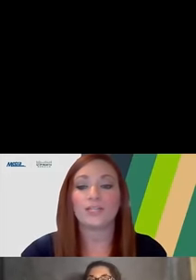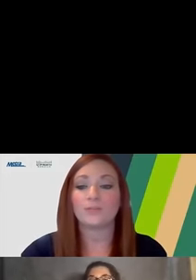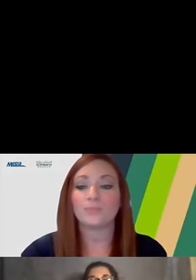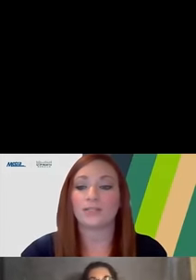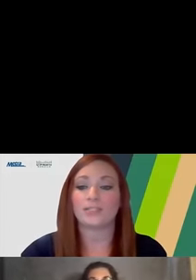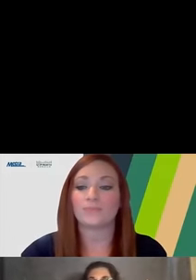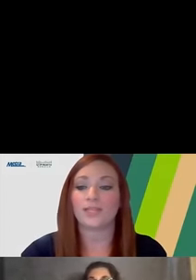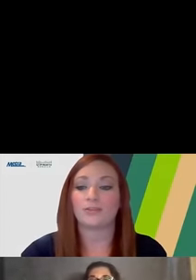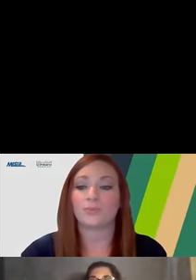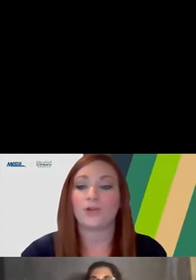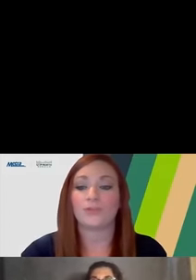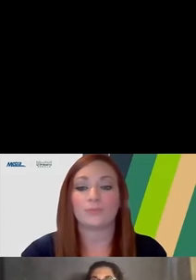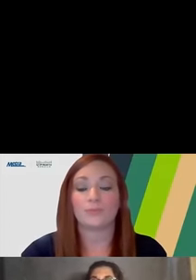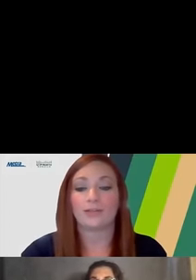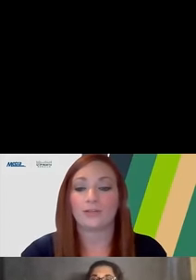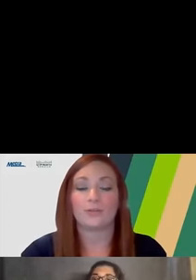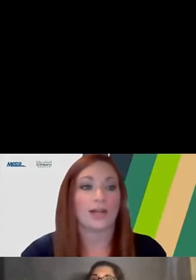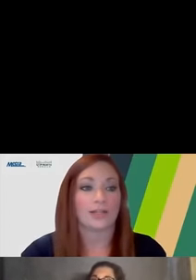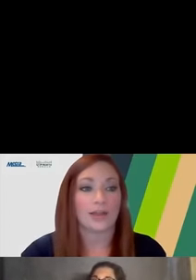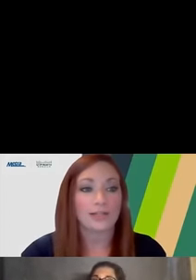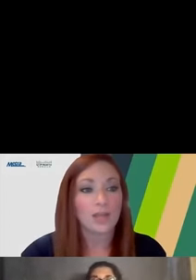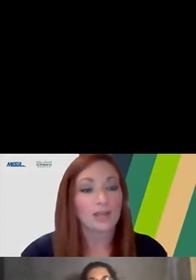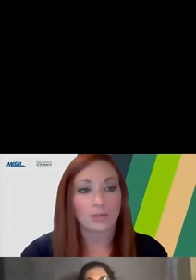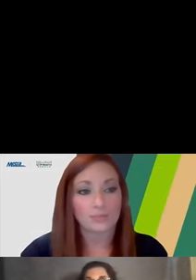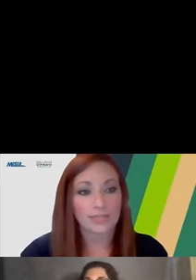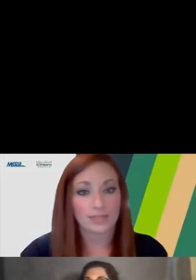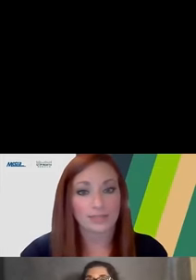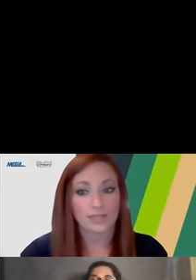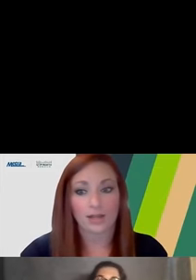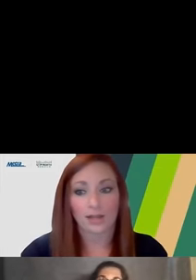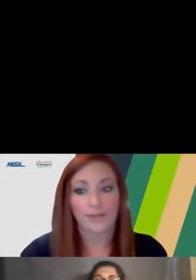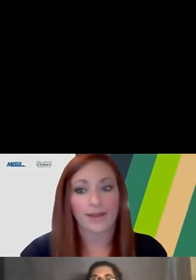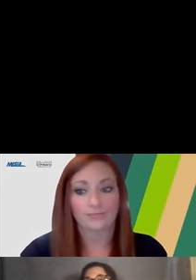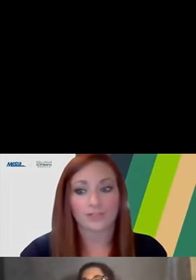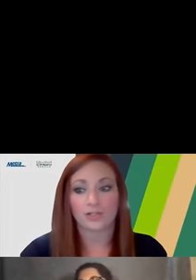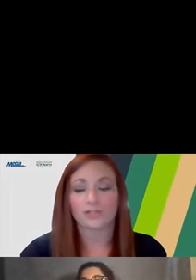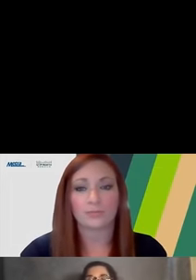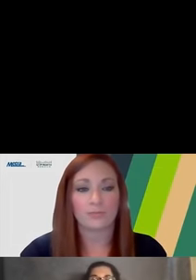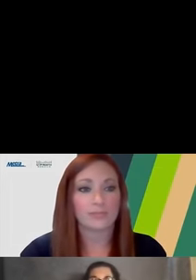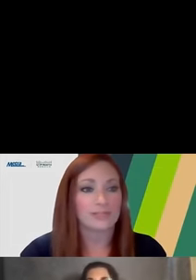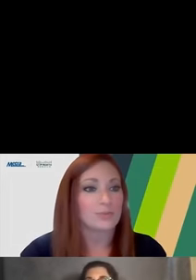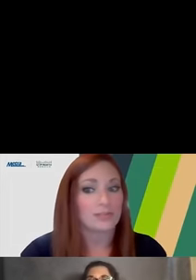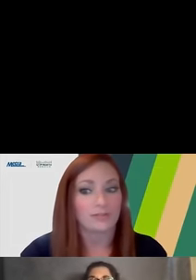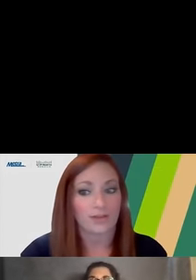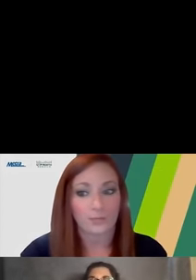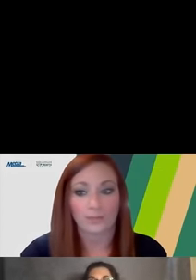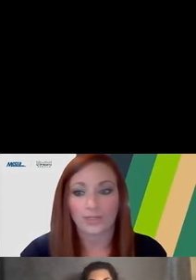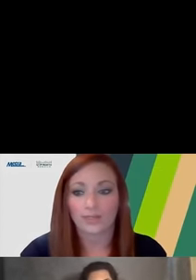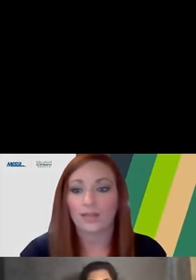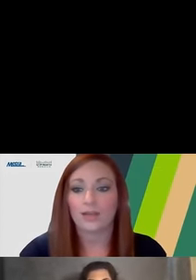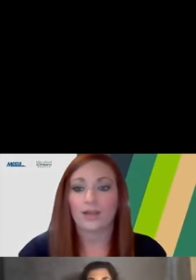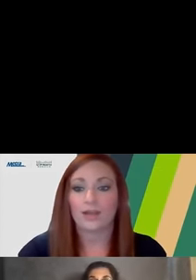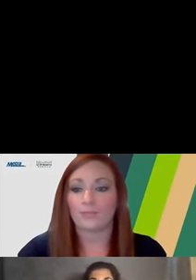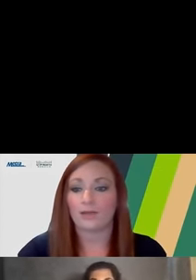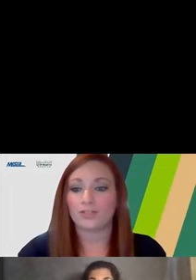A video with Spanish subtitles will also be made available online a couple of days after, so probably next week or the following